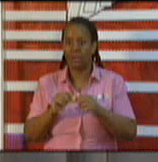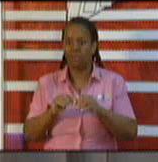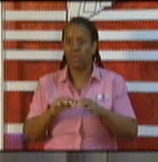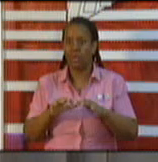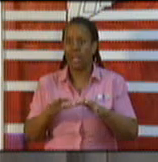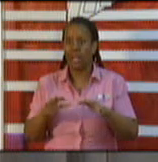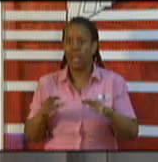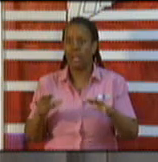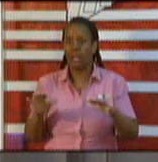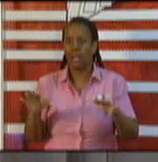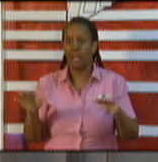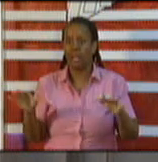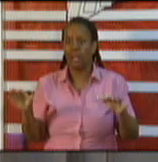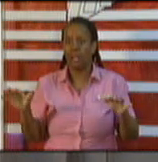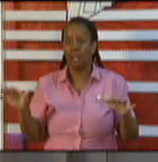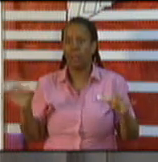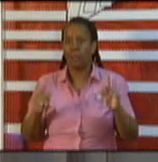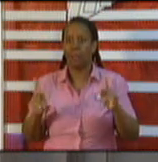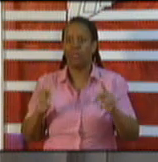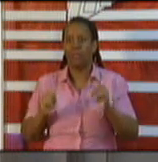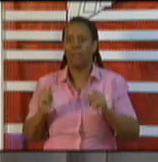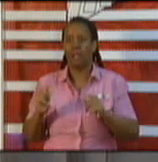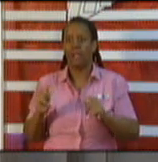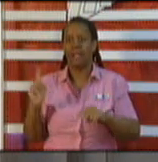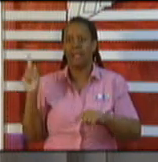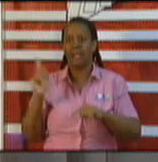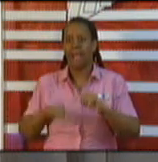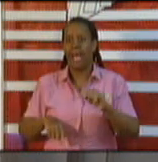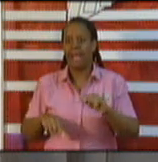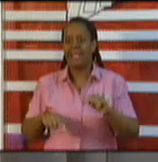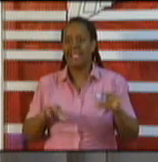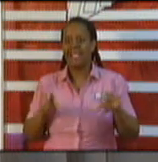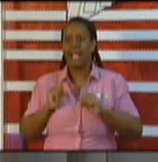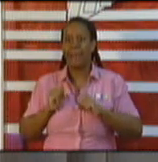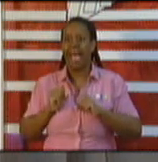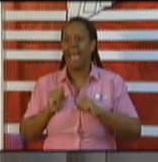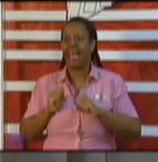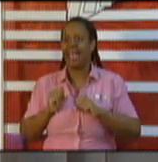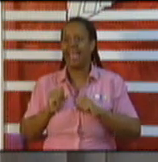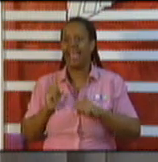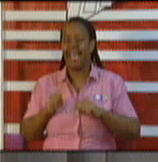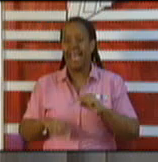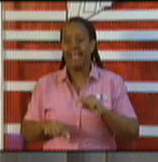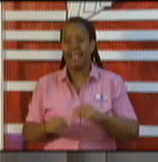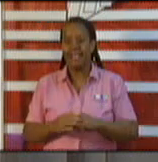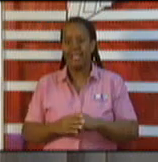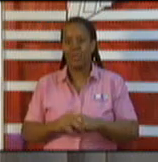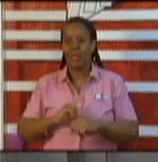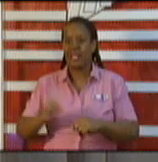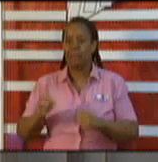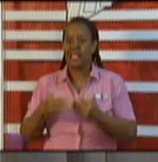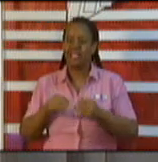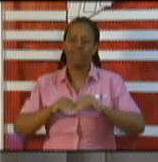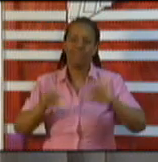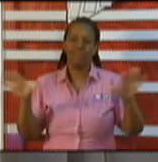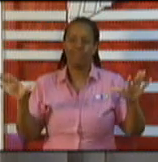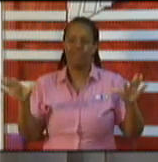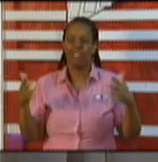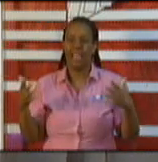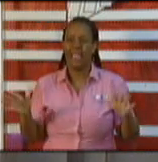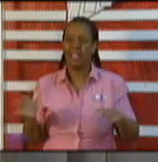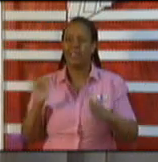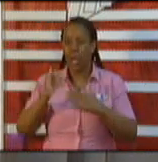pull it back once there is community spread and we would be in difficult positions like we are seeing some of the most sophisticated countries in the world.